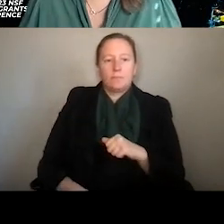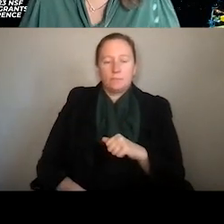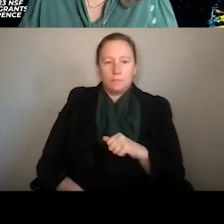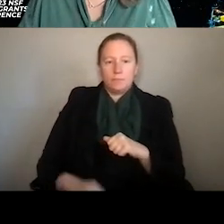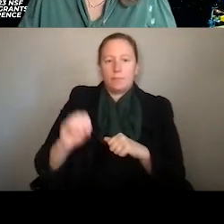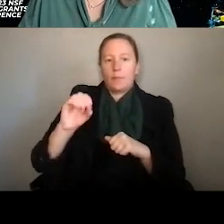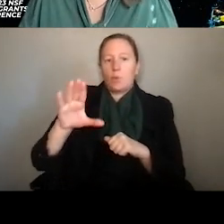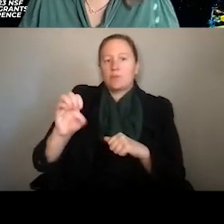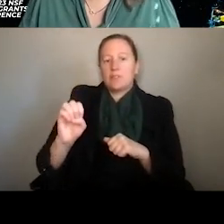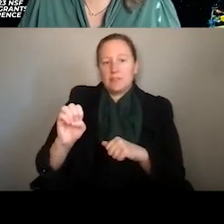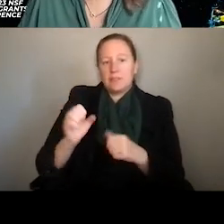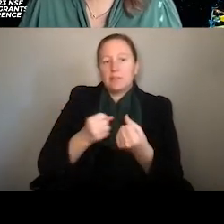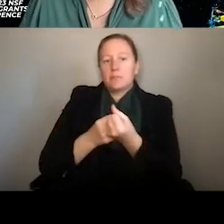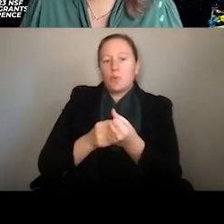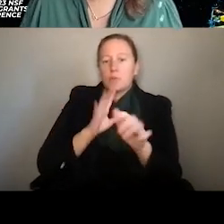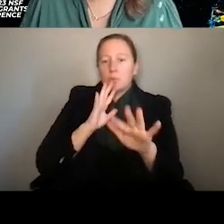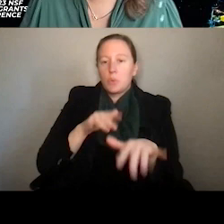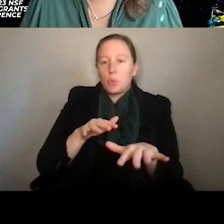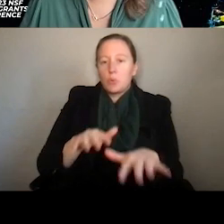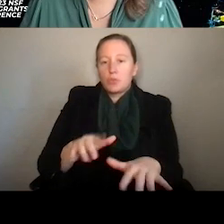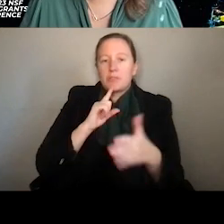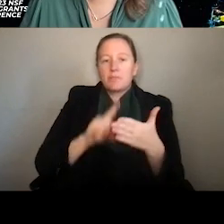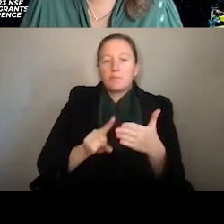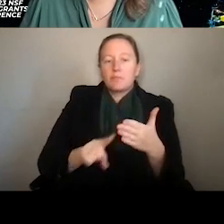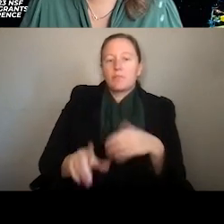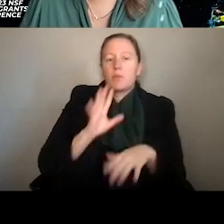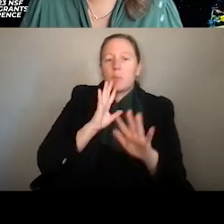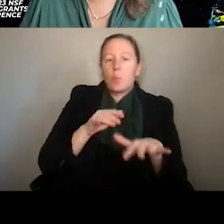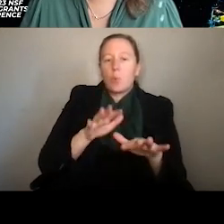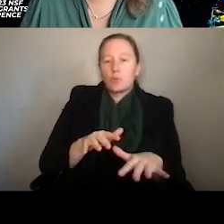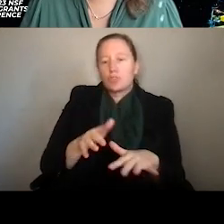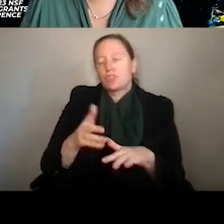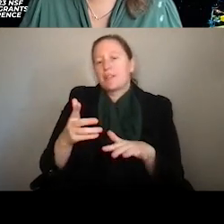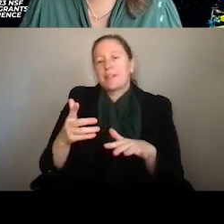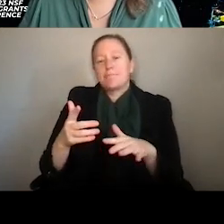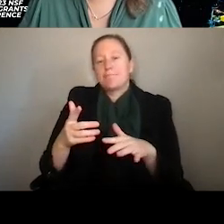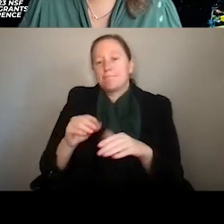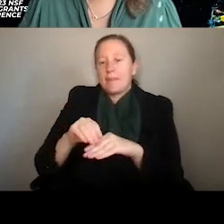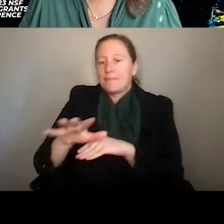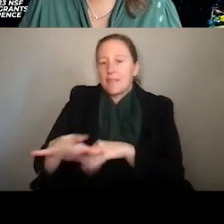OCE supports ocean research, of course, and the ocean's interactions with the earth and the atmosphere.